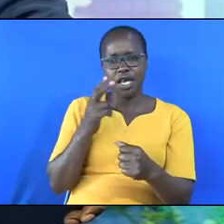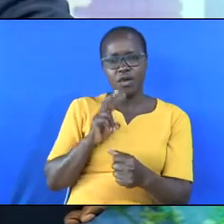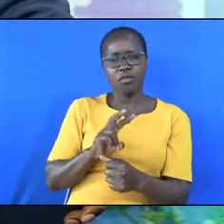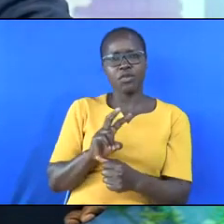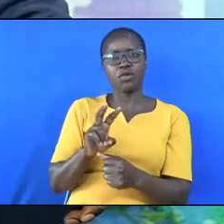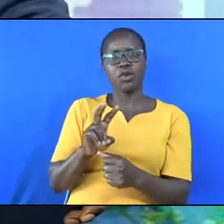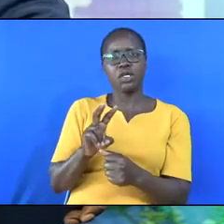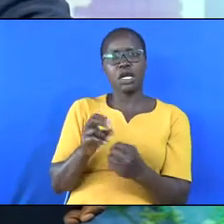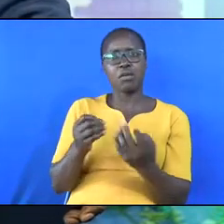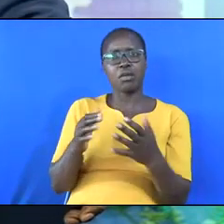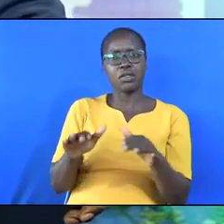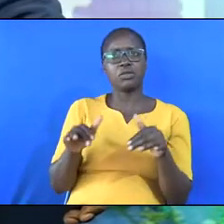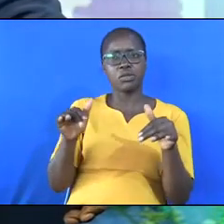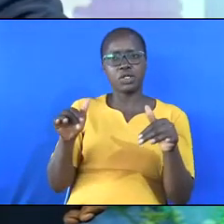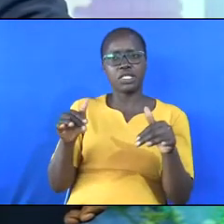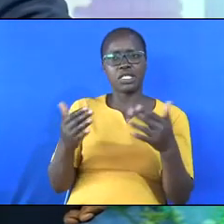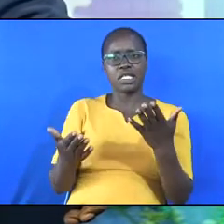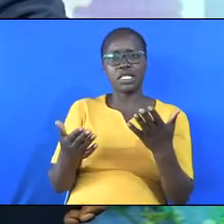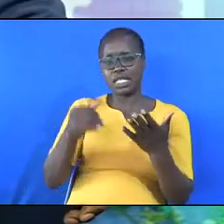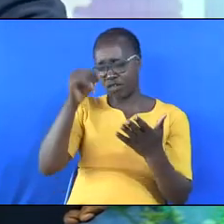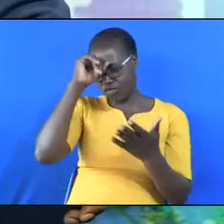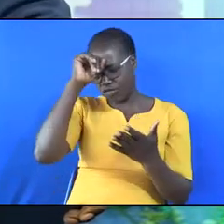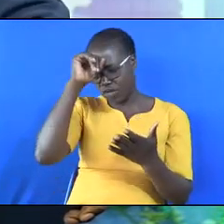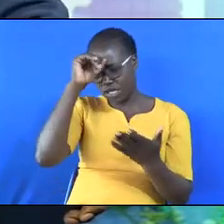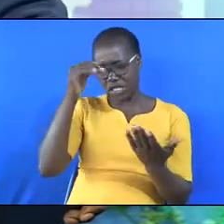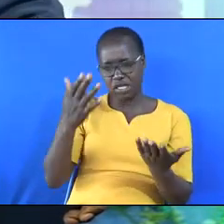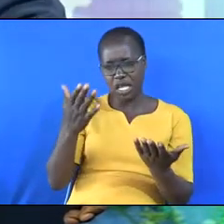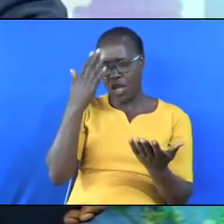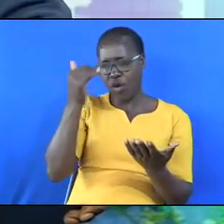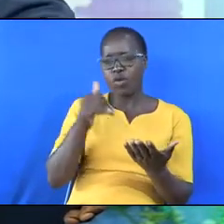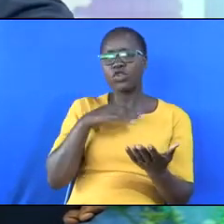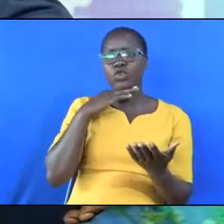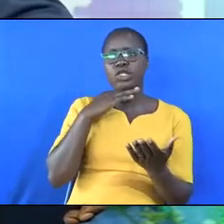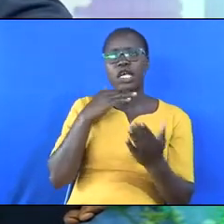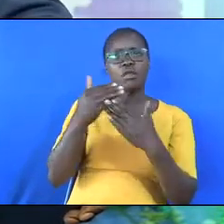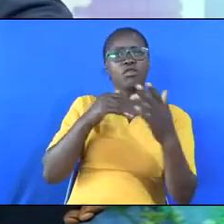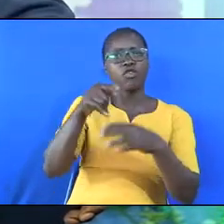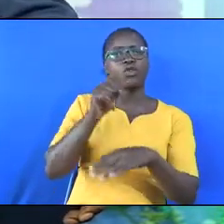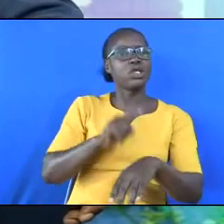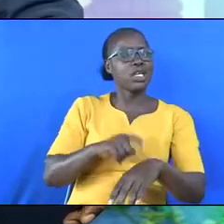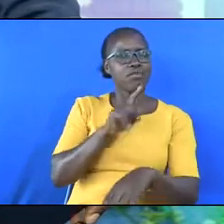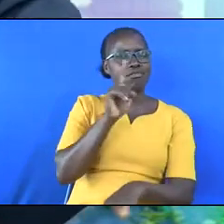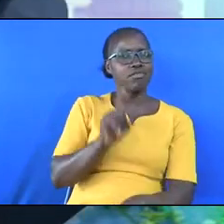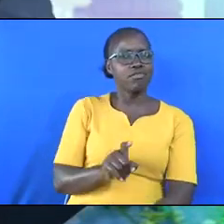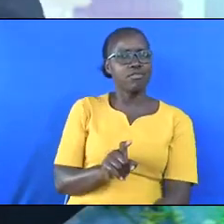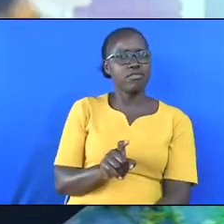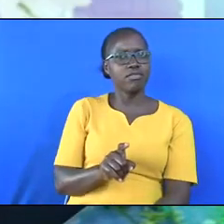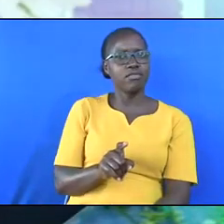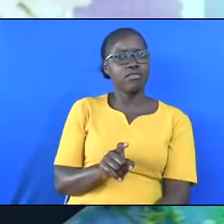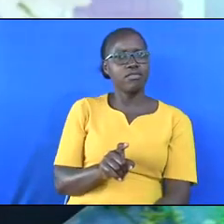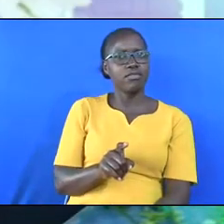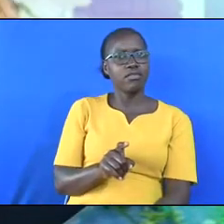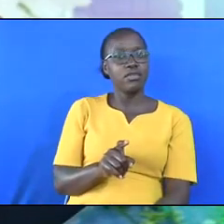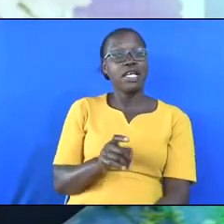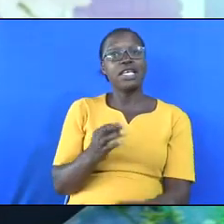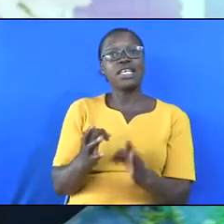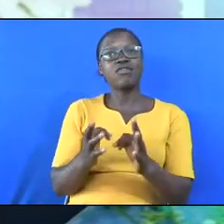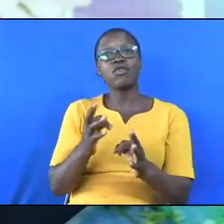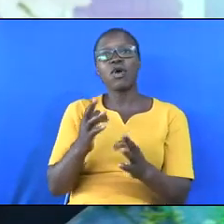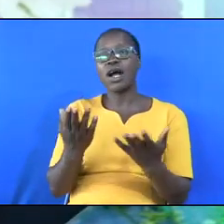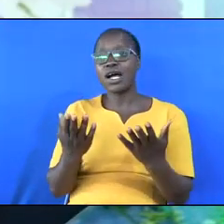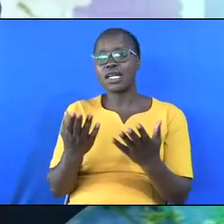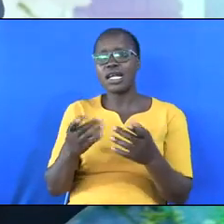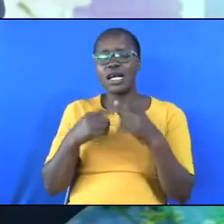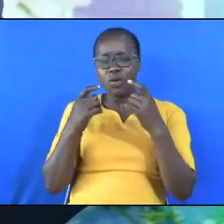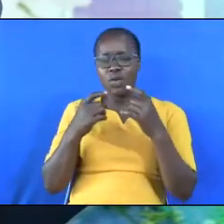wicked, neither be thou foolish. Why should you die before your time? That if you are wicked and foolish,